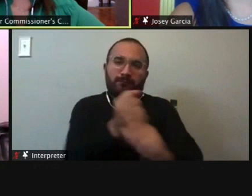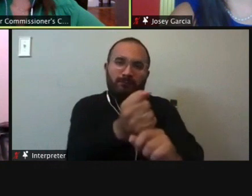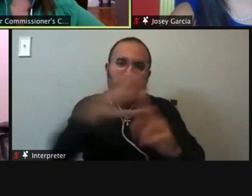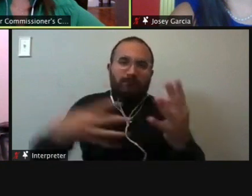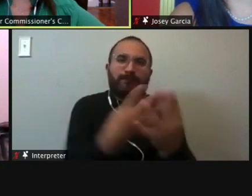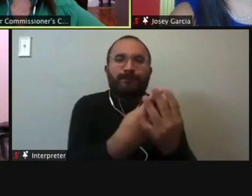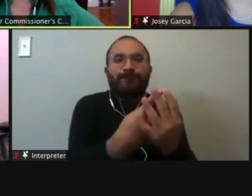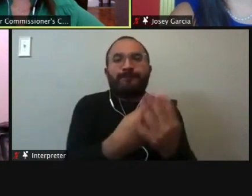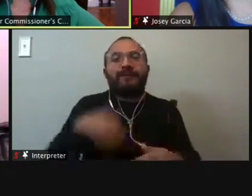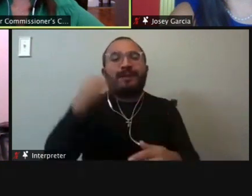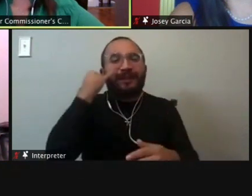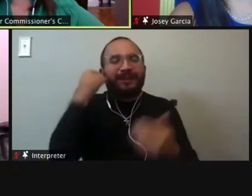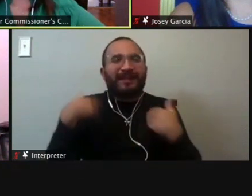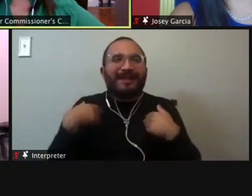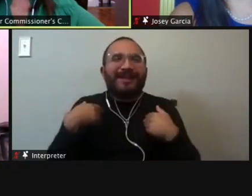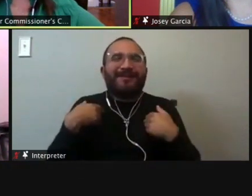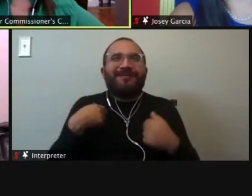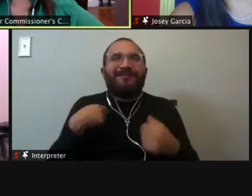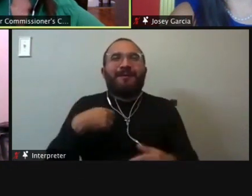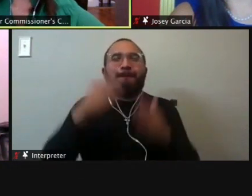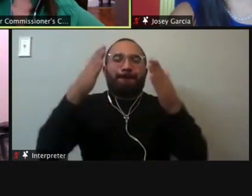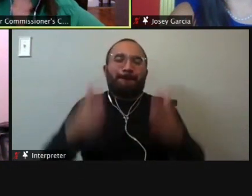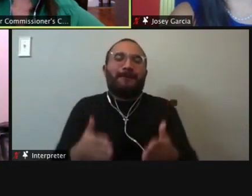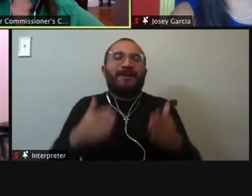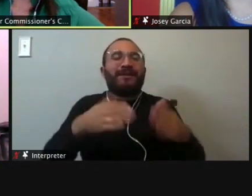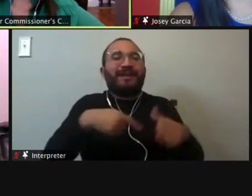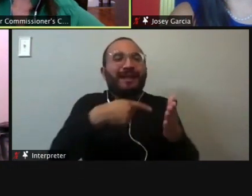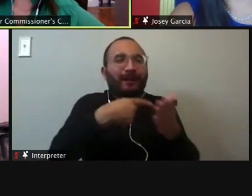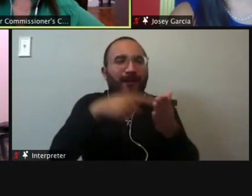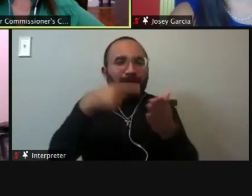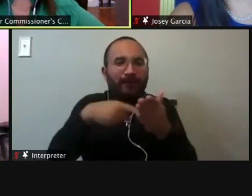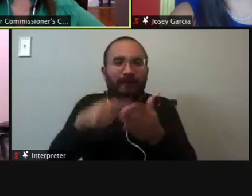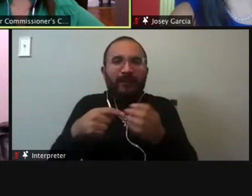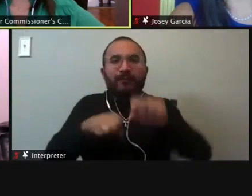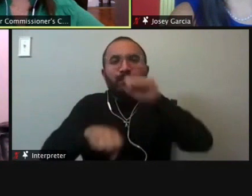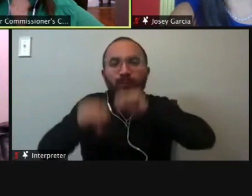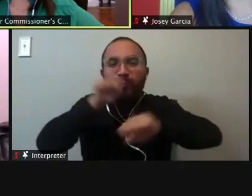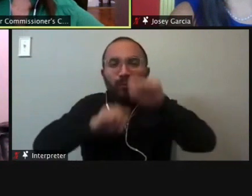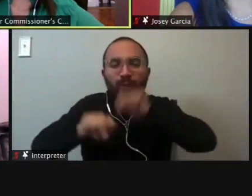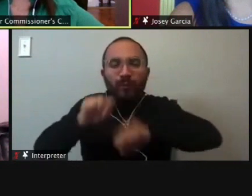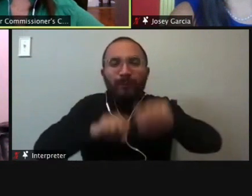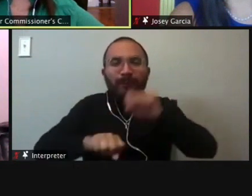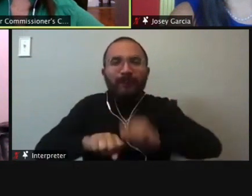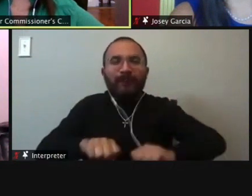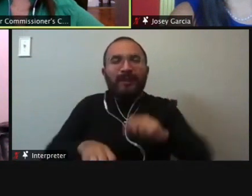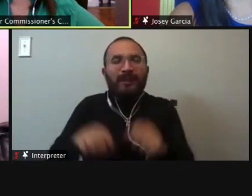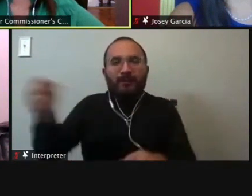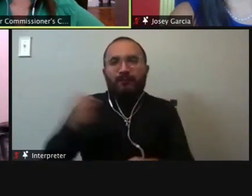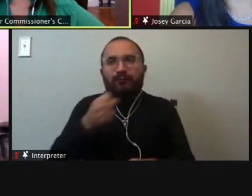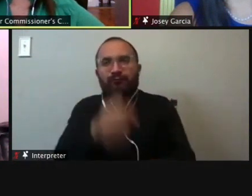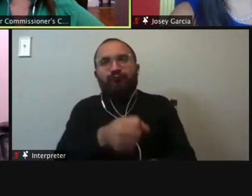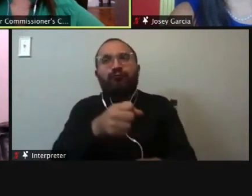someone who is living paycheck to paycheck, they get arrested, they sit in jail for a couple of days, maybe longer if they can't get bailed